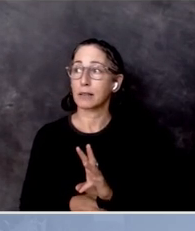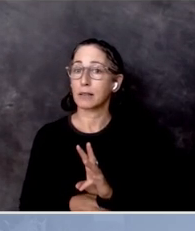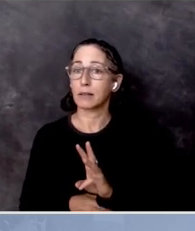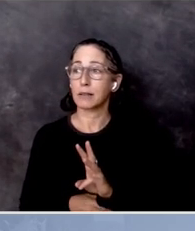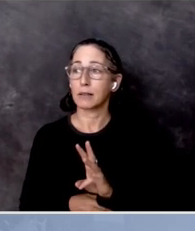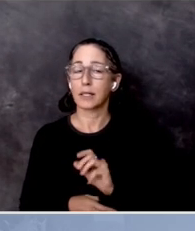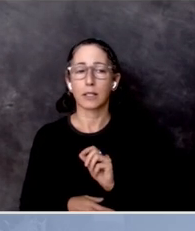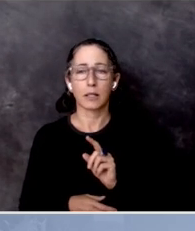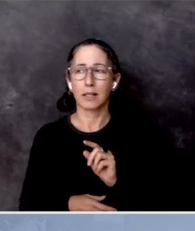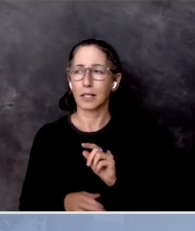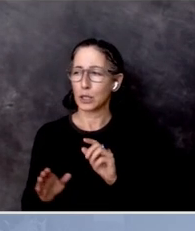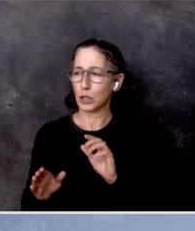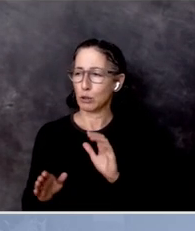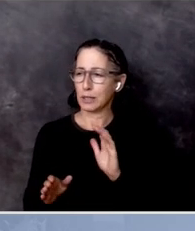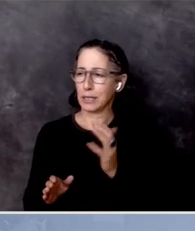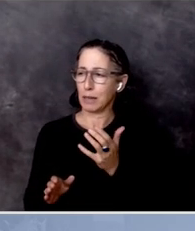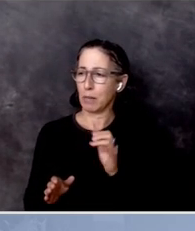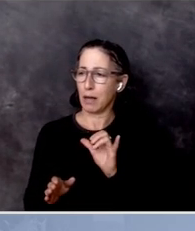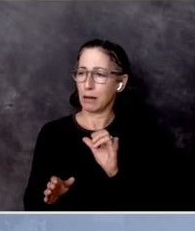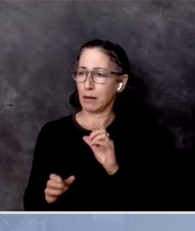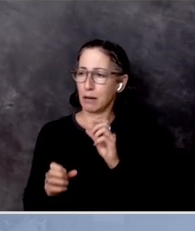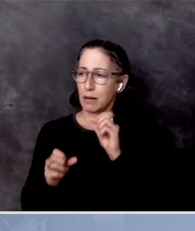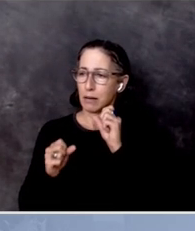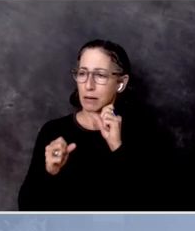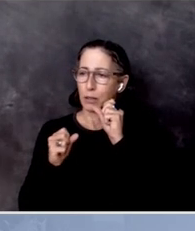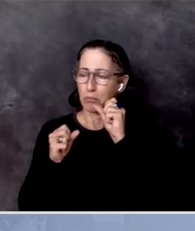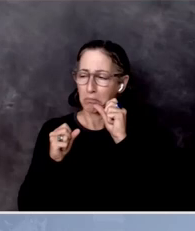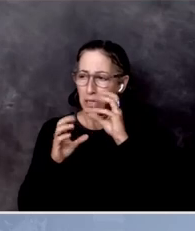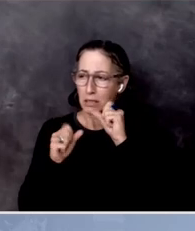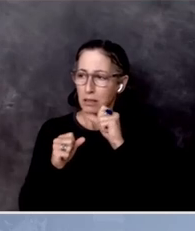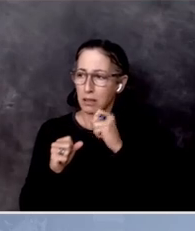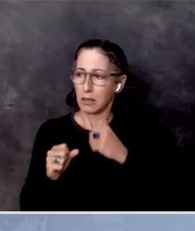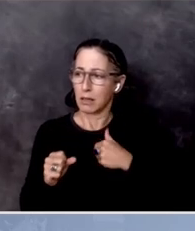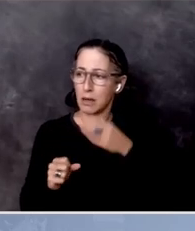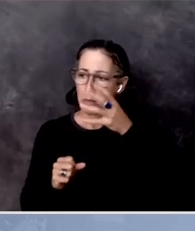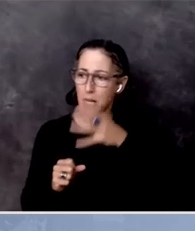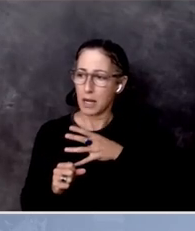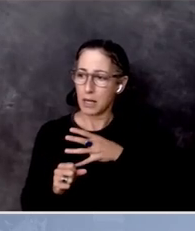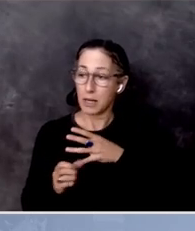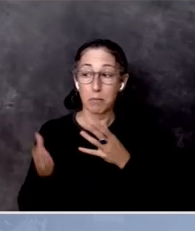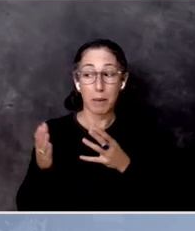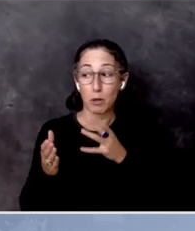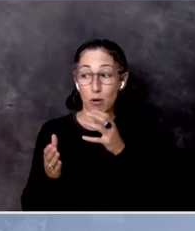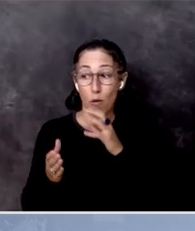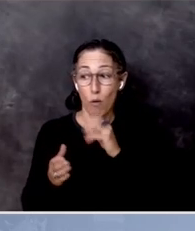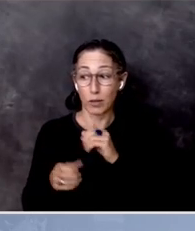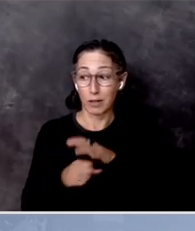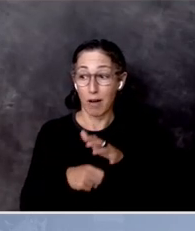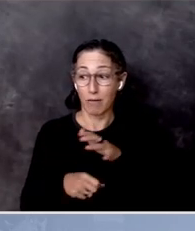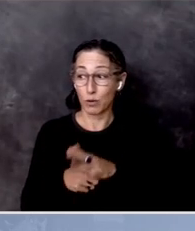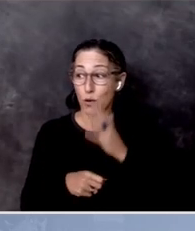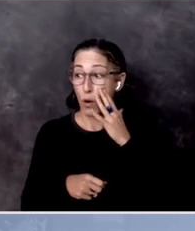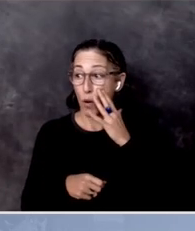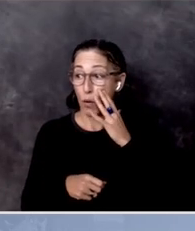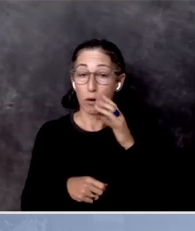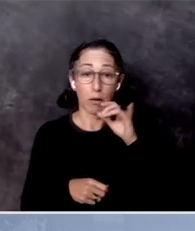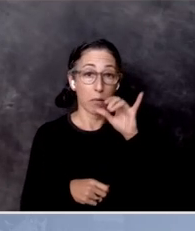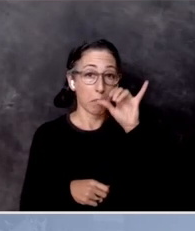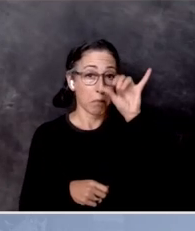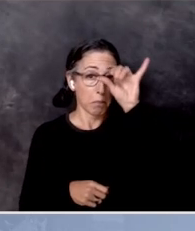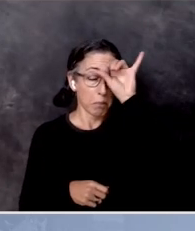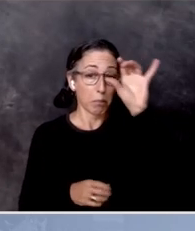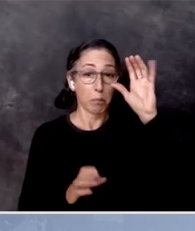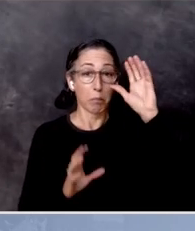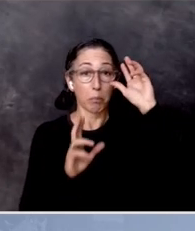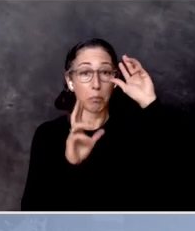You seem like an extraordinary young man. You may not be old enough to know that Bulls fans generally don't like